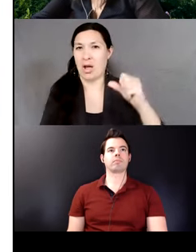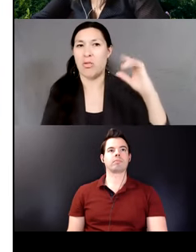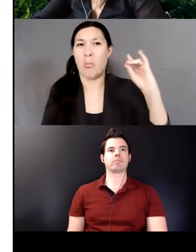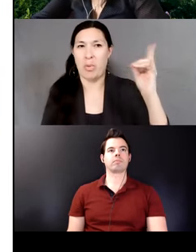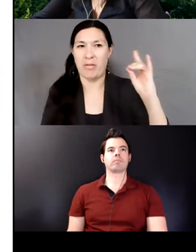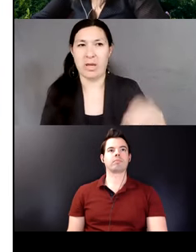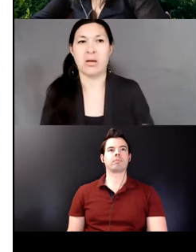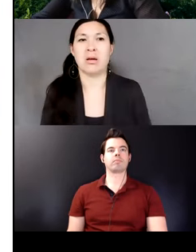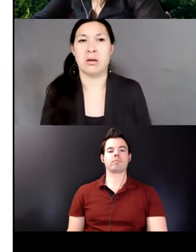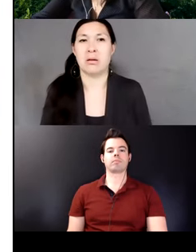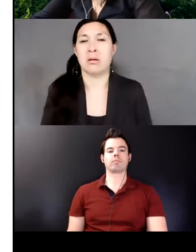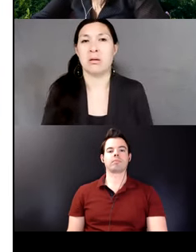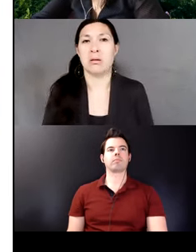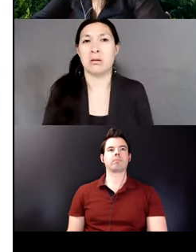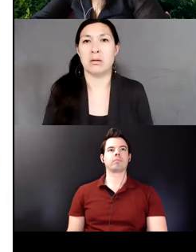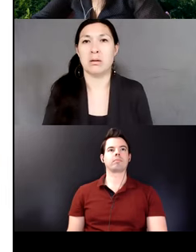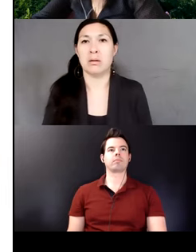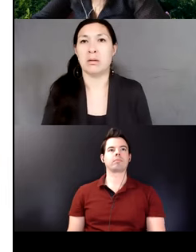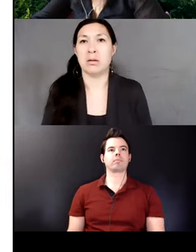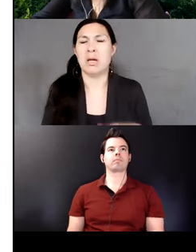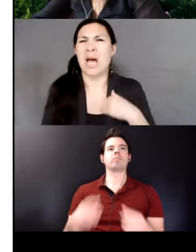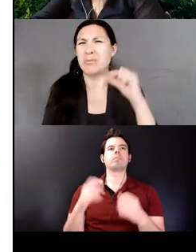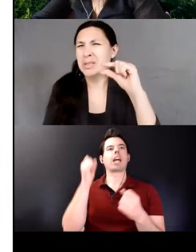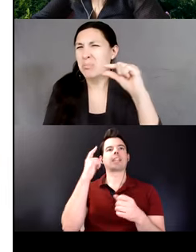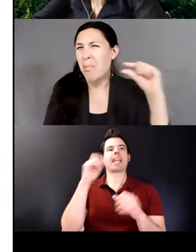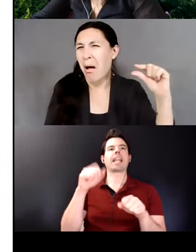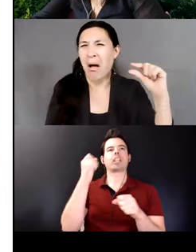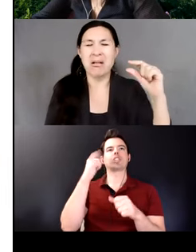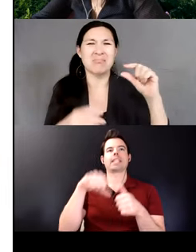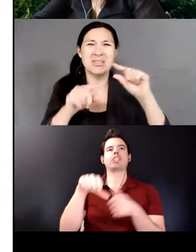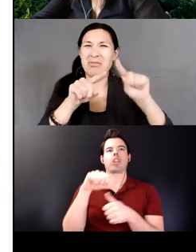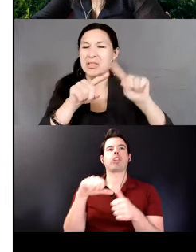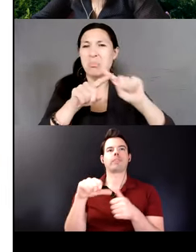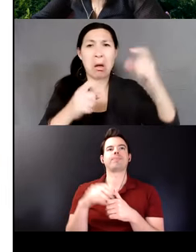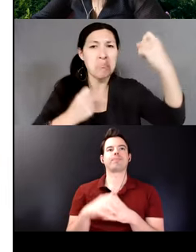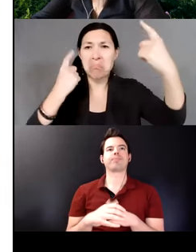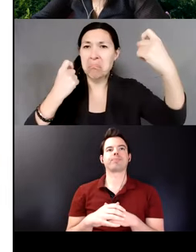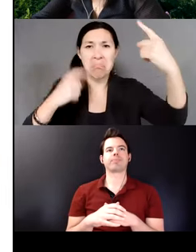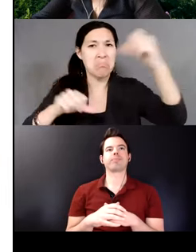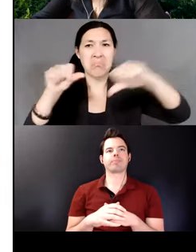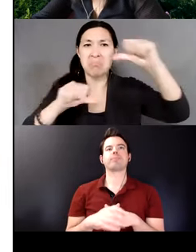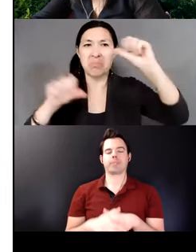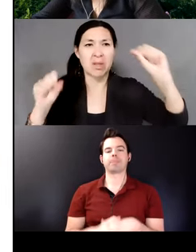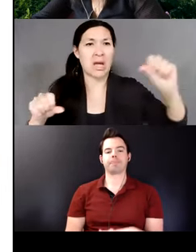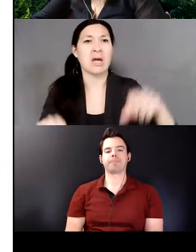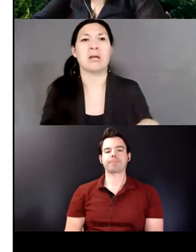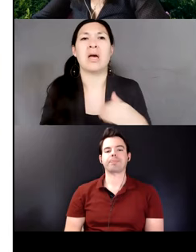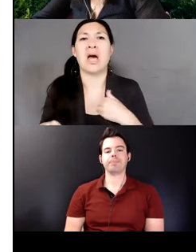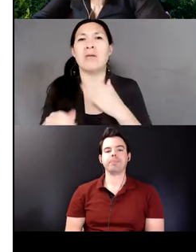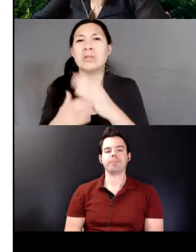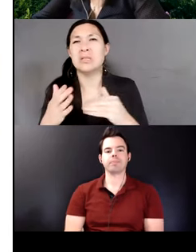mutually intelligible with small differences at different levels. For instance, phonetic, morphological, lexical.